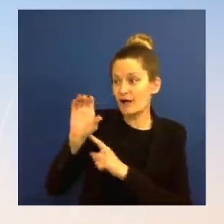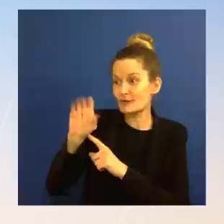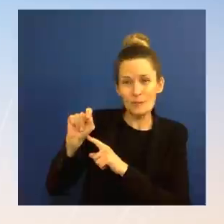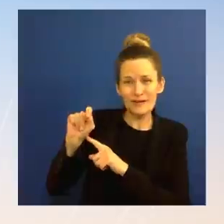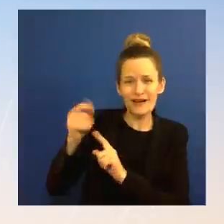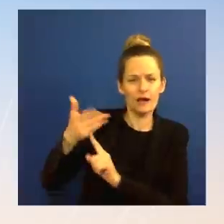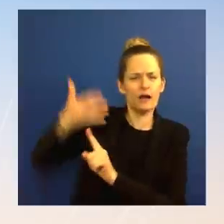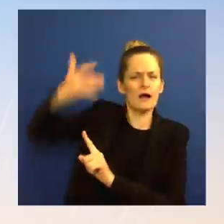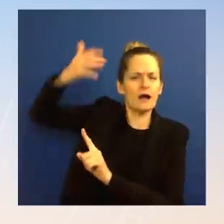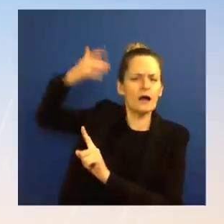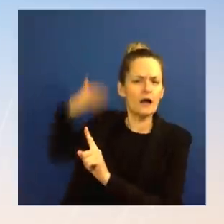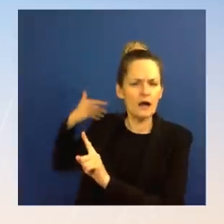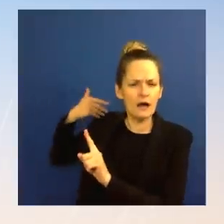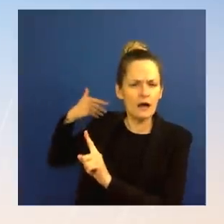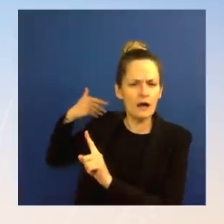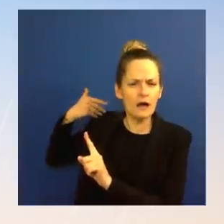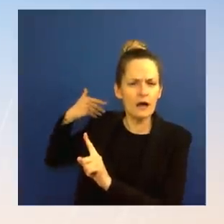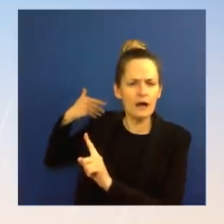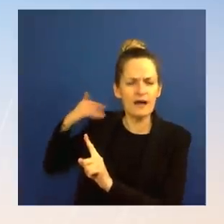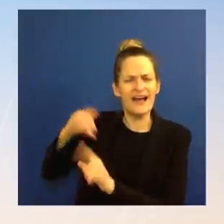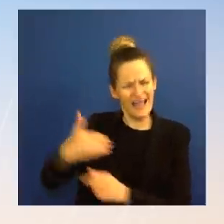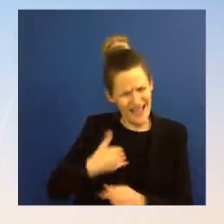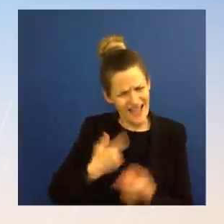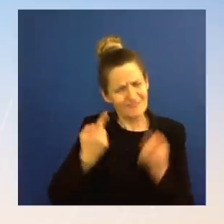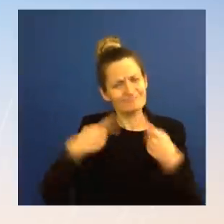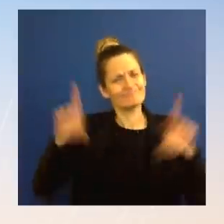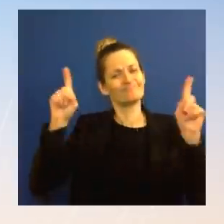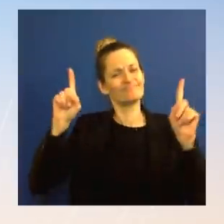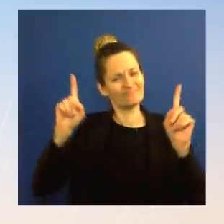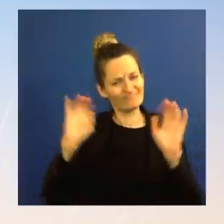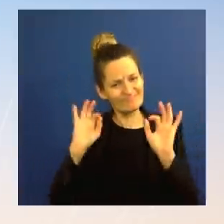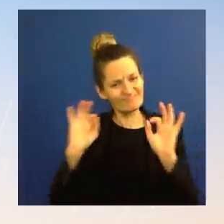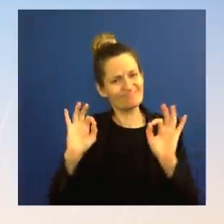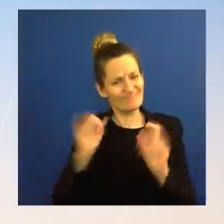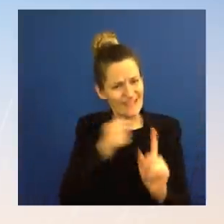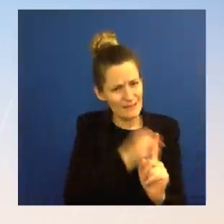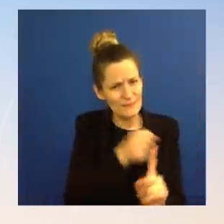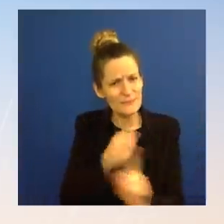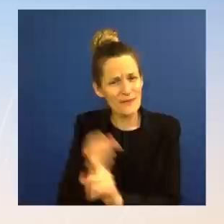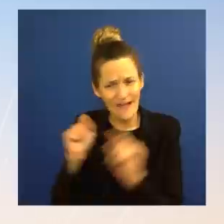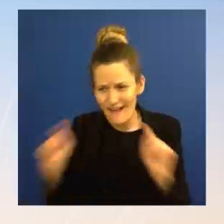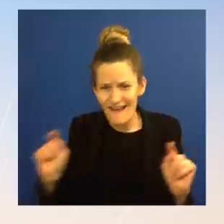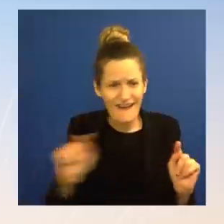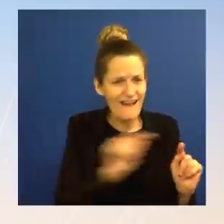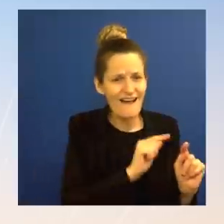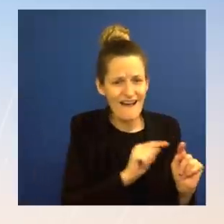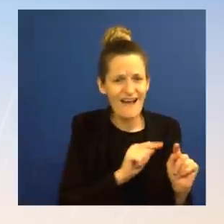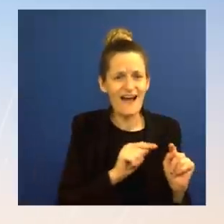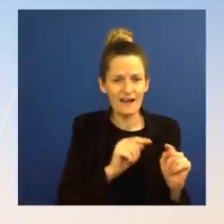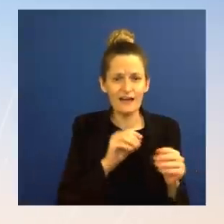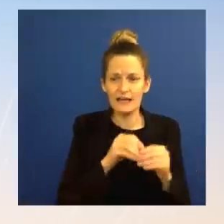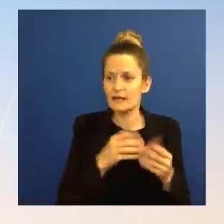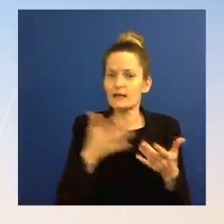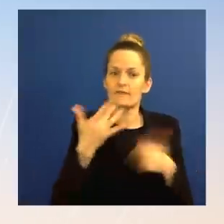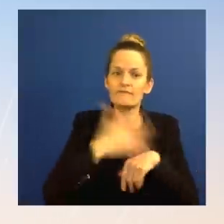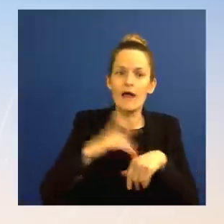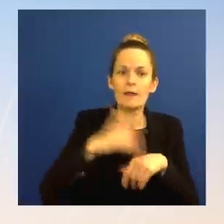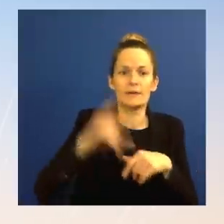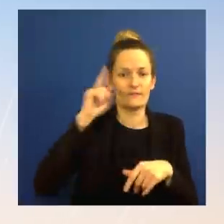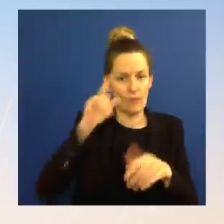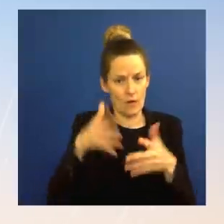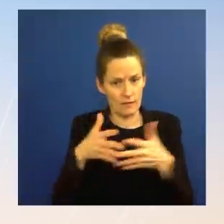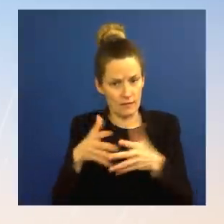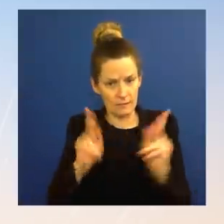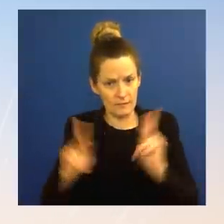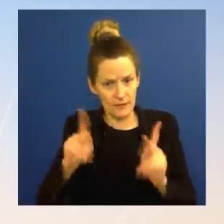relates to getting goods and supplies out to the American public. We've also taken steps to address what we see